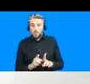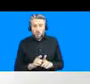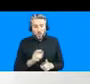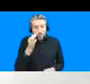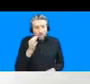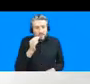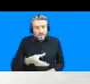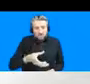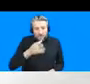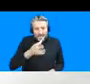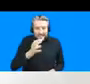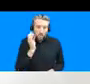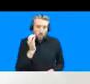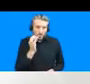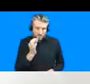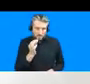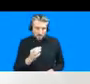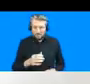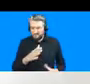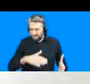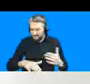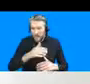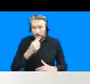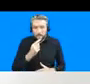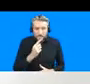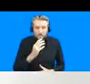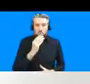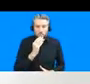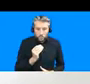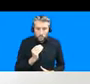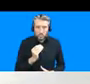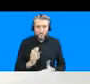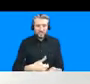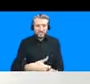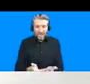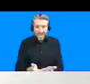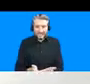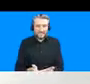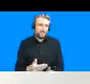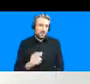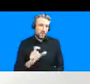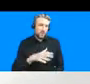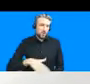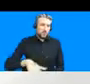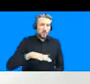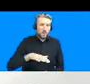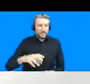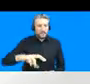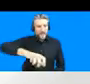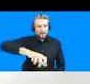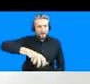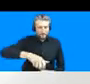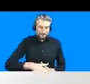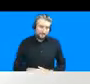that rely on uh taps etc so the infrastructure dynamics within these neighborhoods are are not uh you know